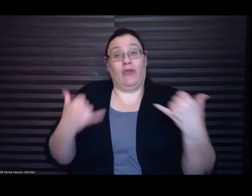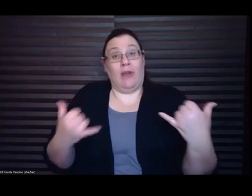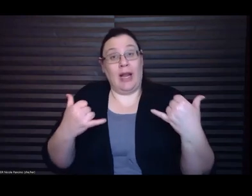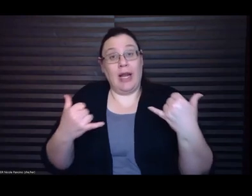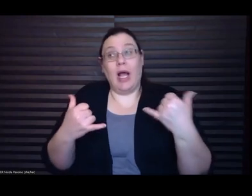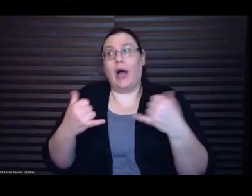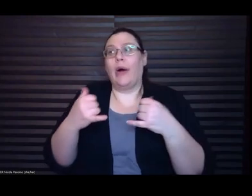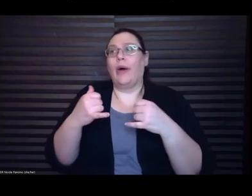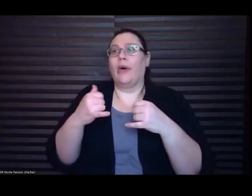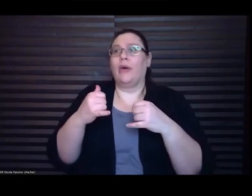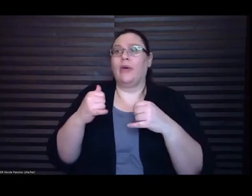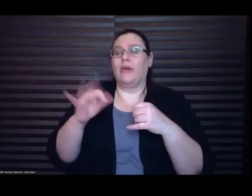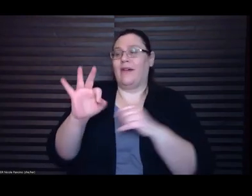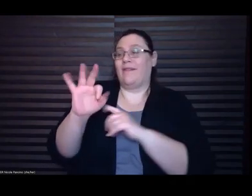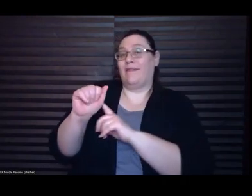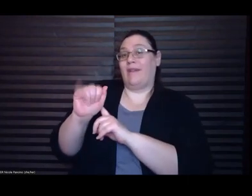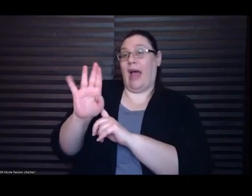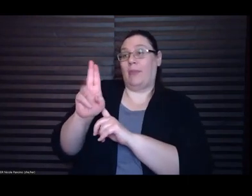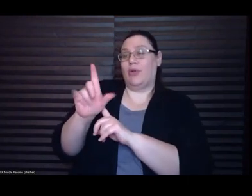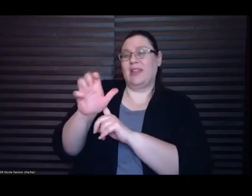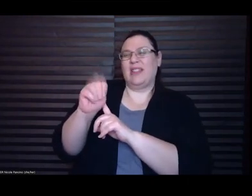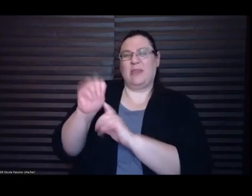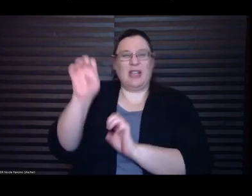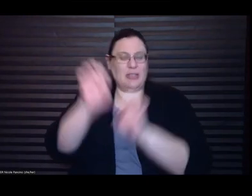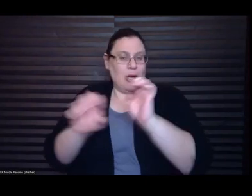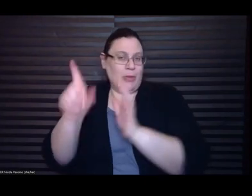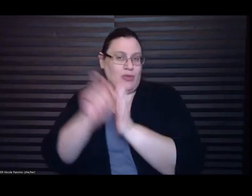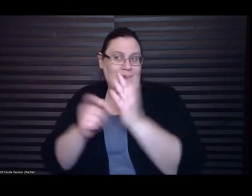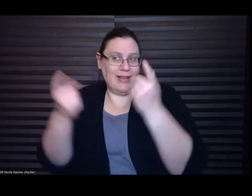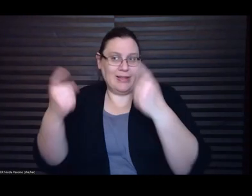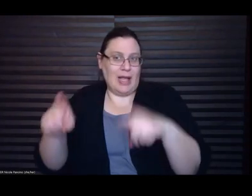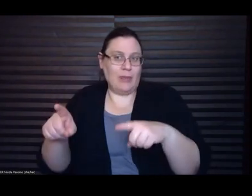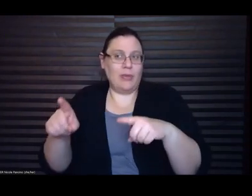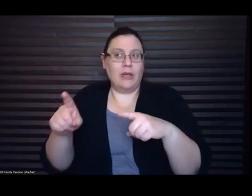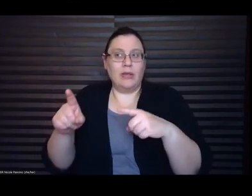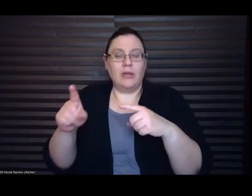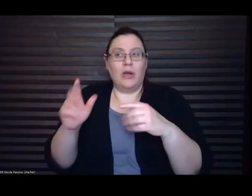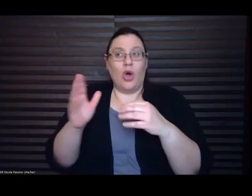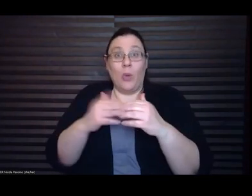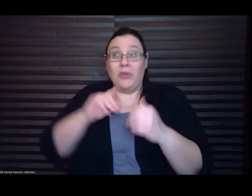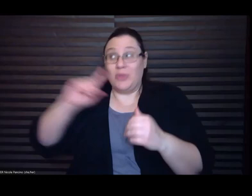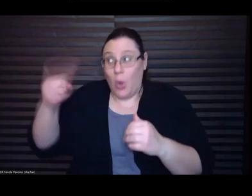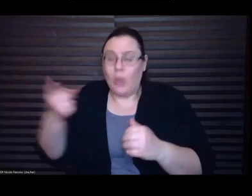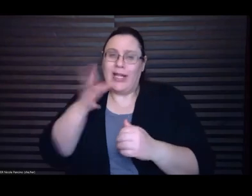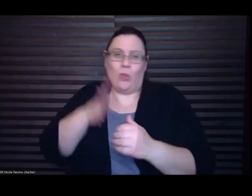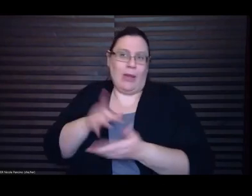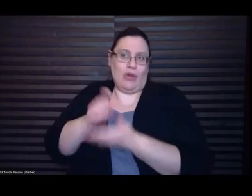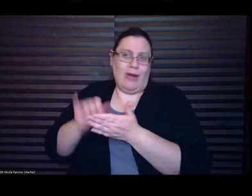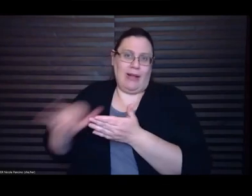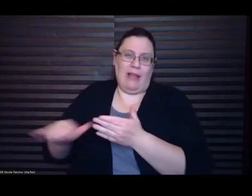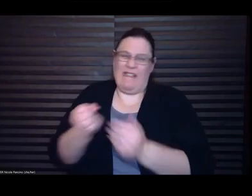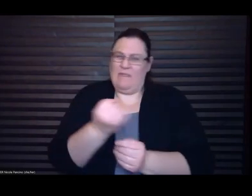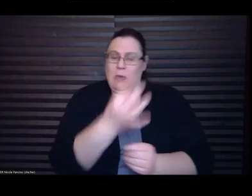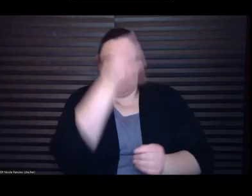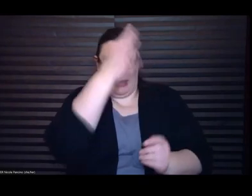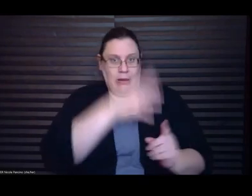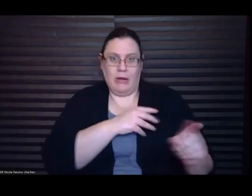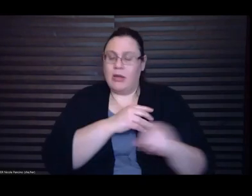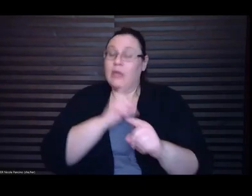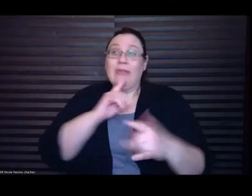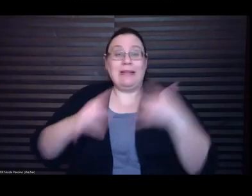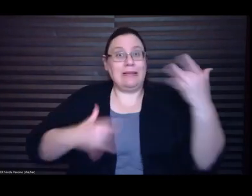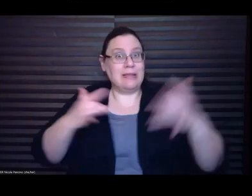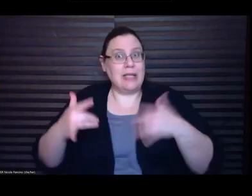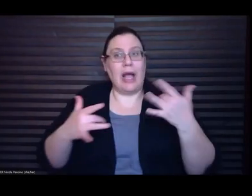being done almost exclusively by women and it's been like incredibly exciting so I was reading a lot of work that made me sort of in which the